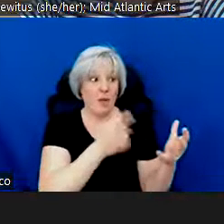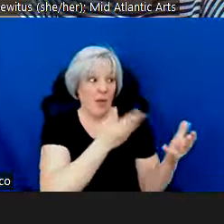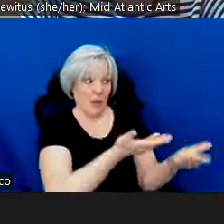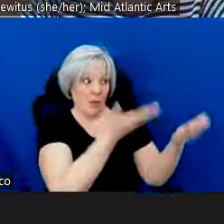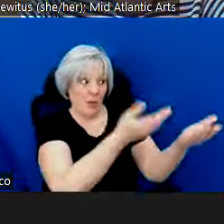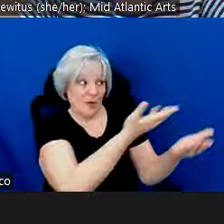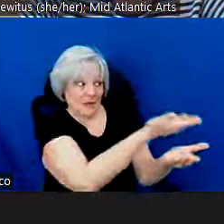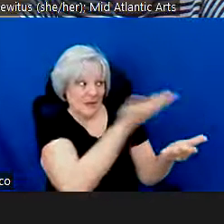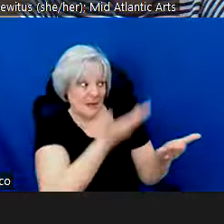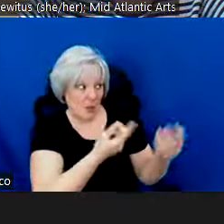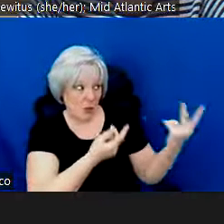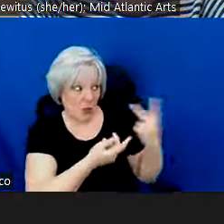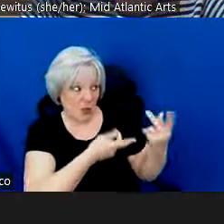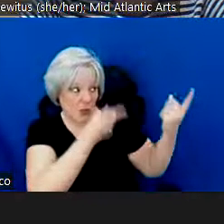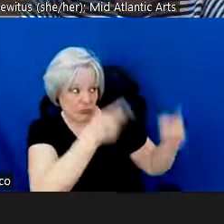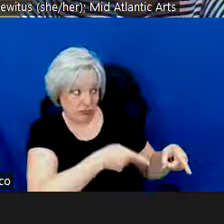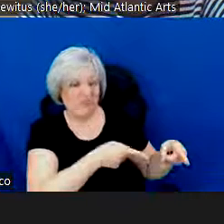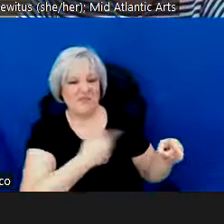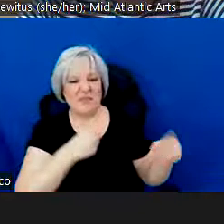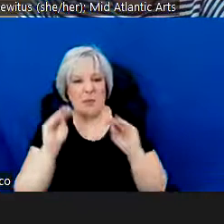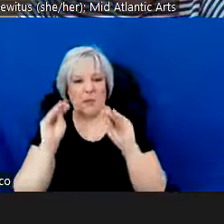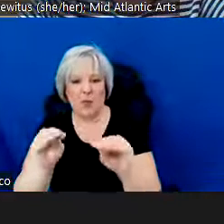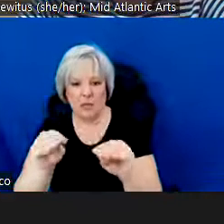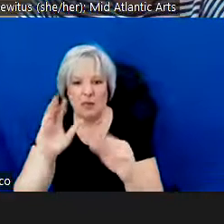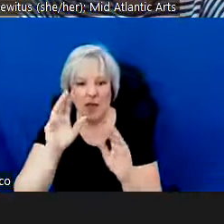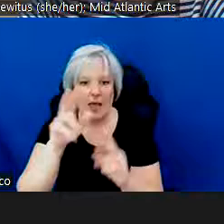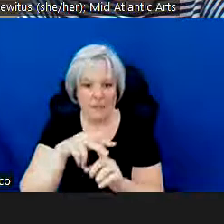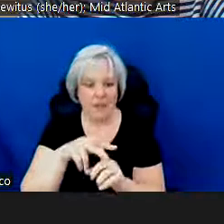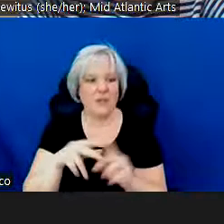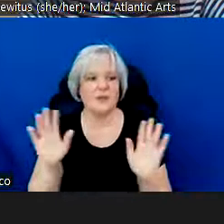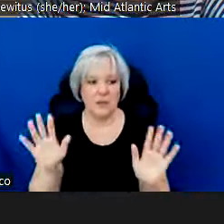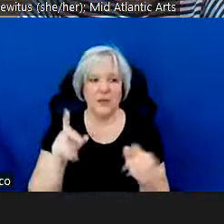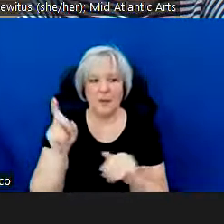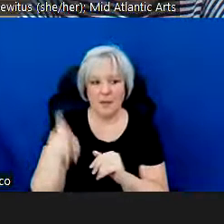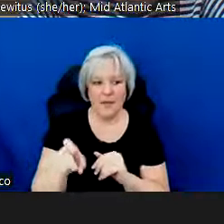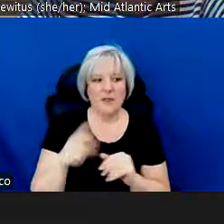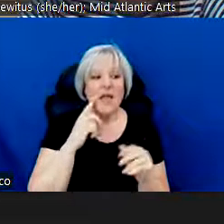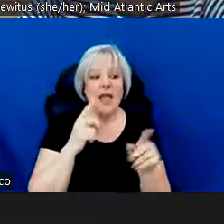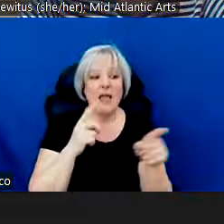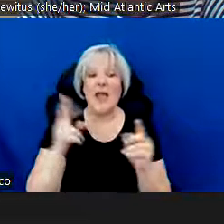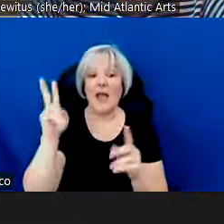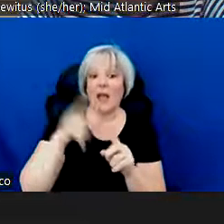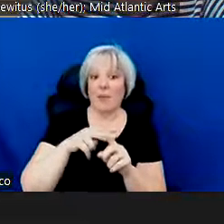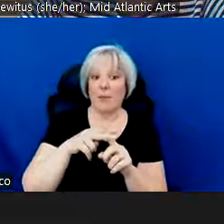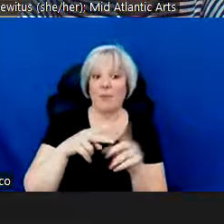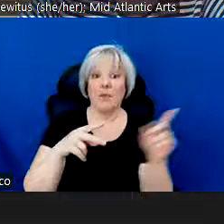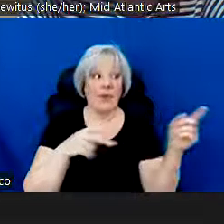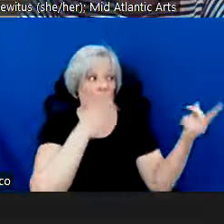present through the Special Presenter Initiatives program. This letter gets uploaded right here on this page.